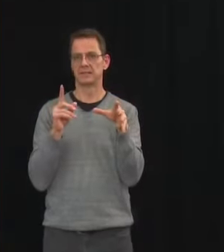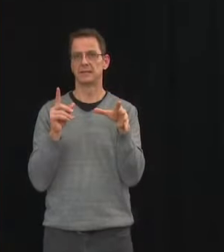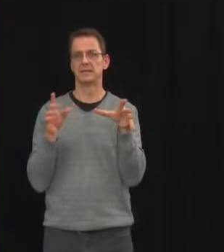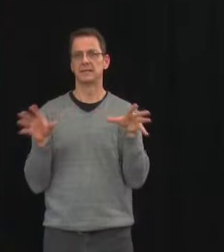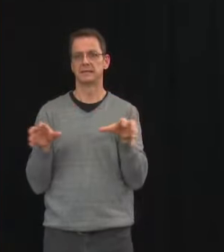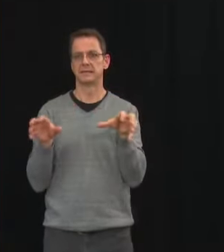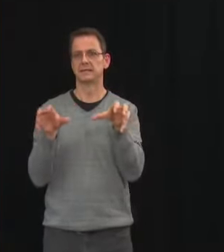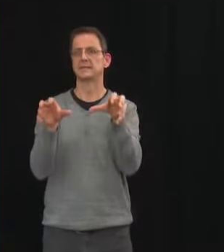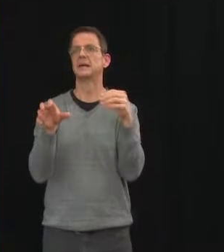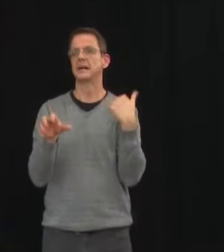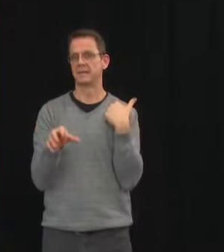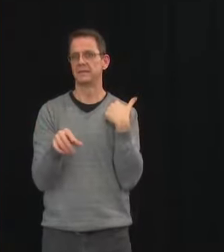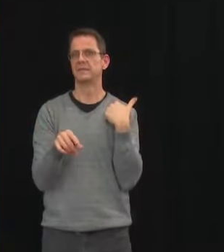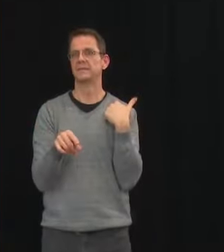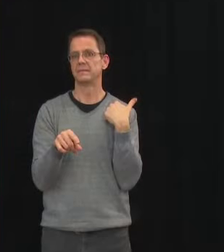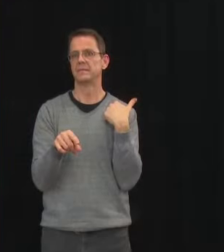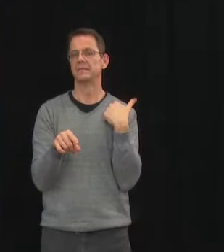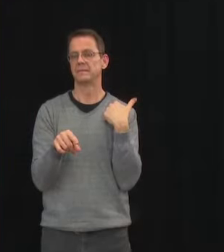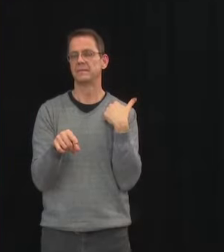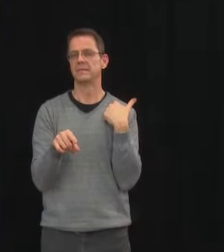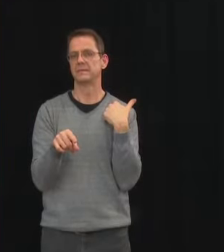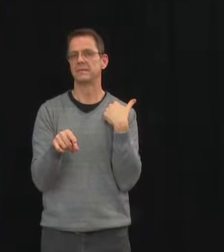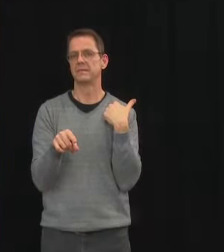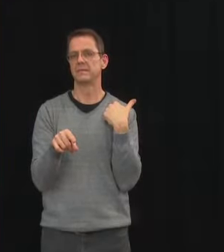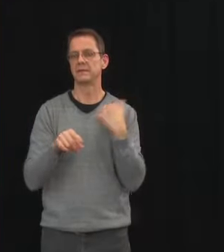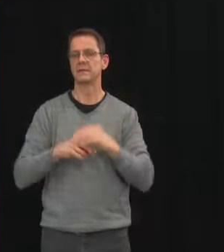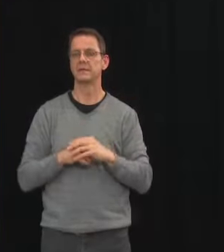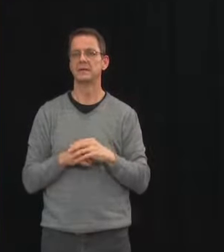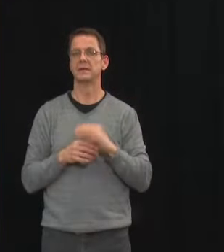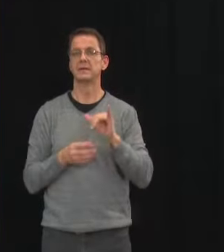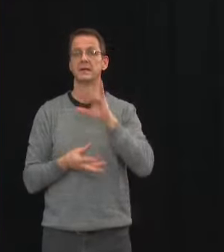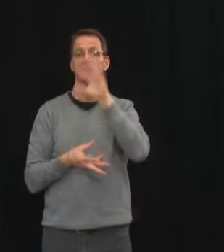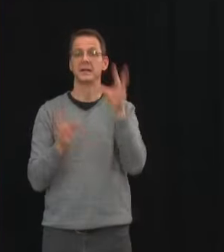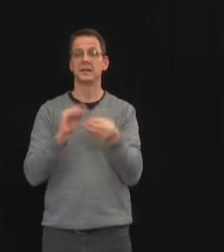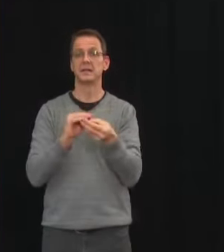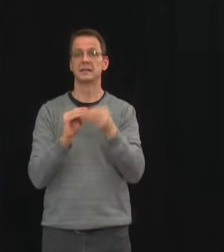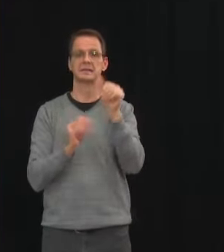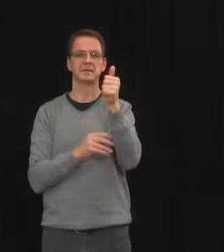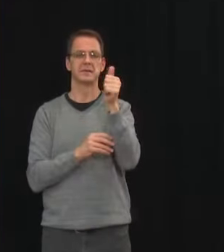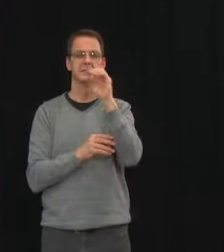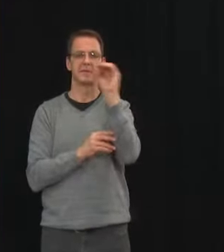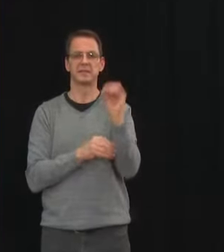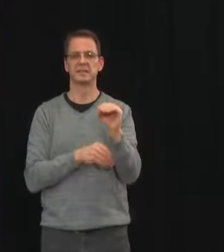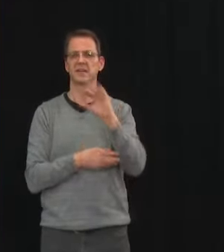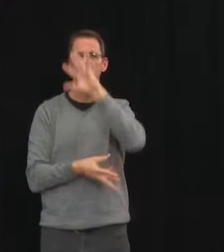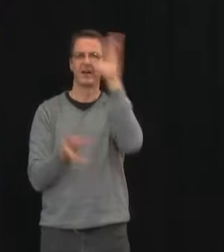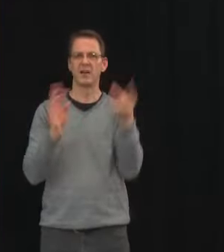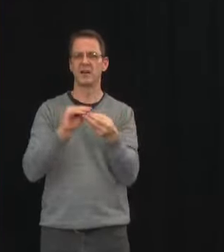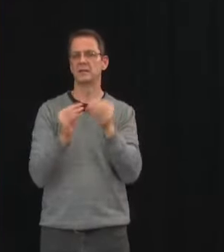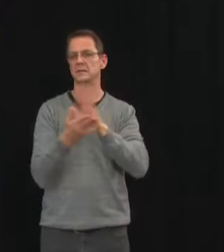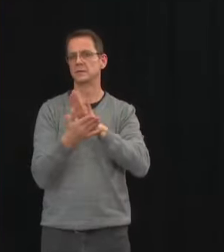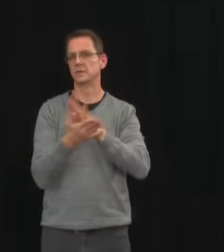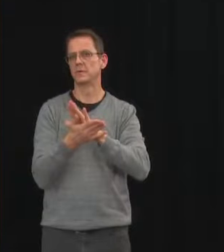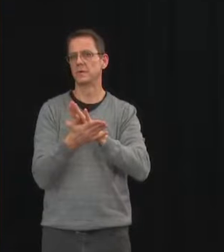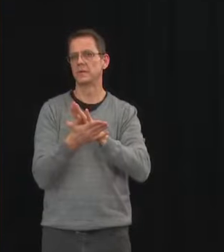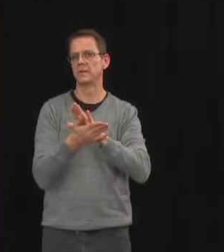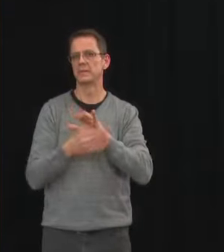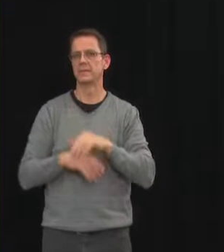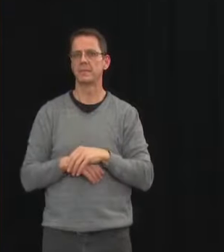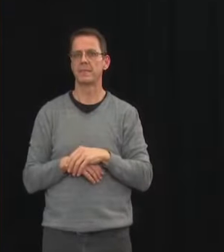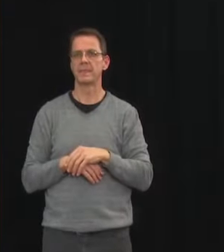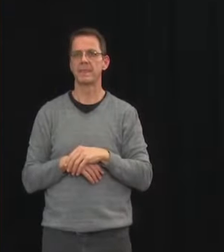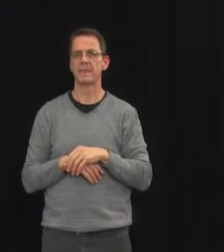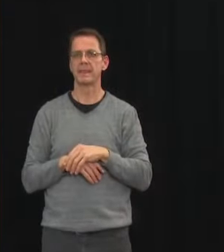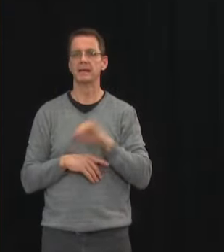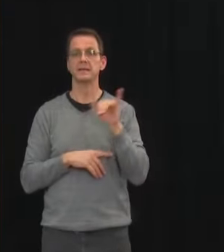890 cases since January 11th. We have identified 35 additional cases of the